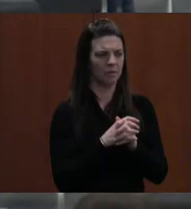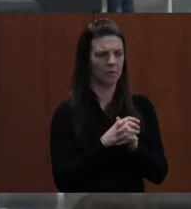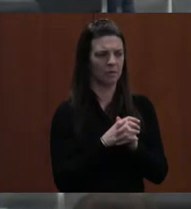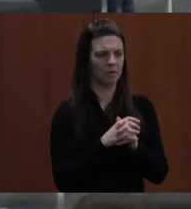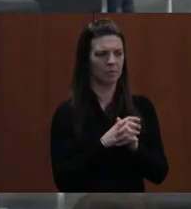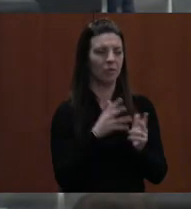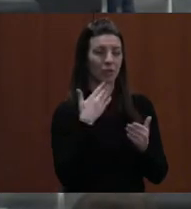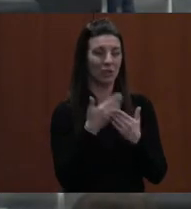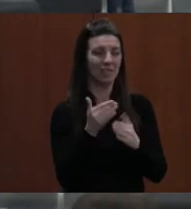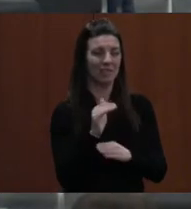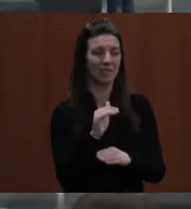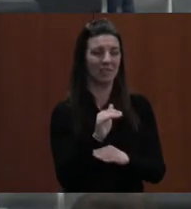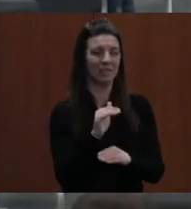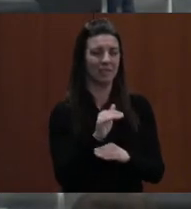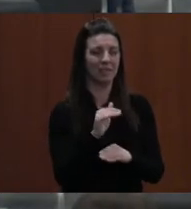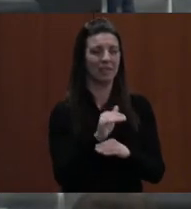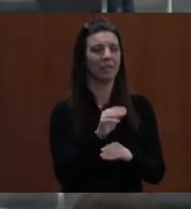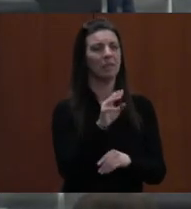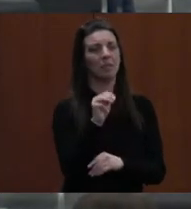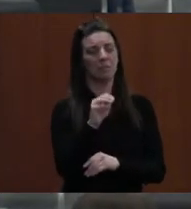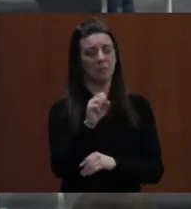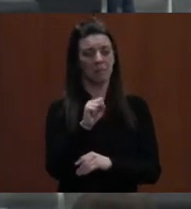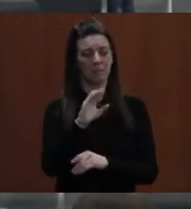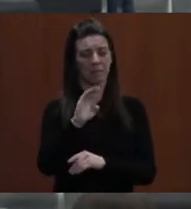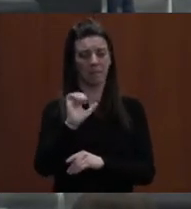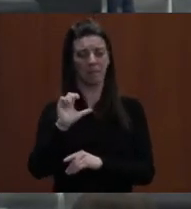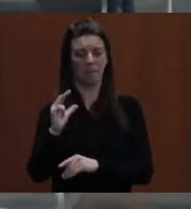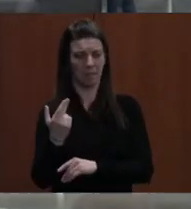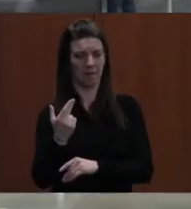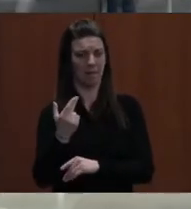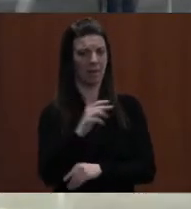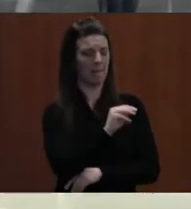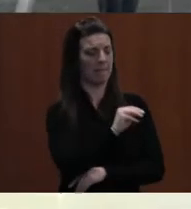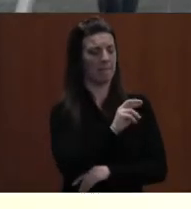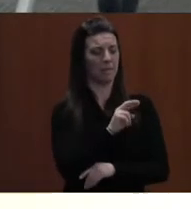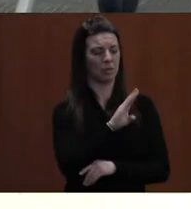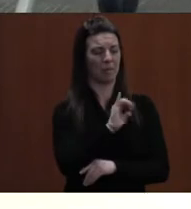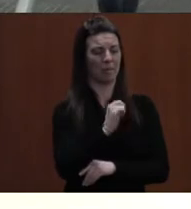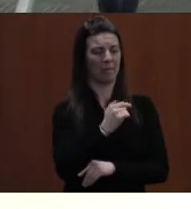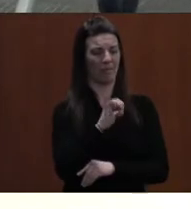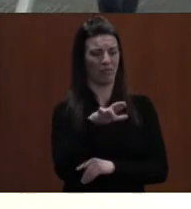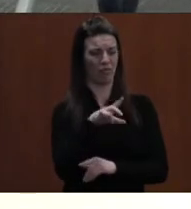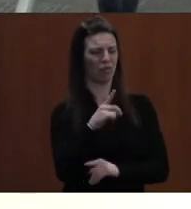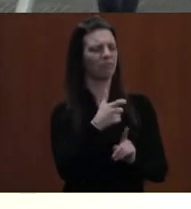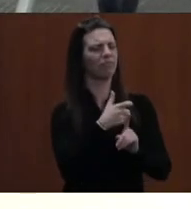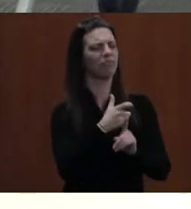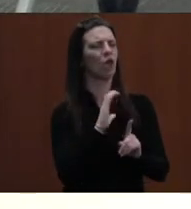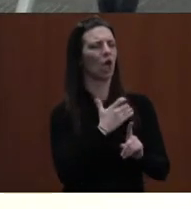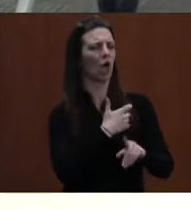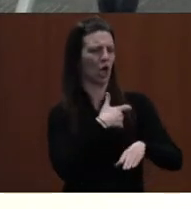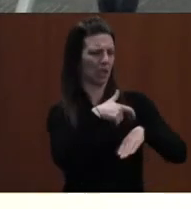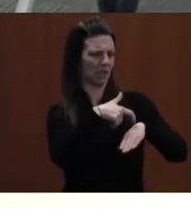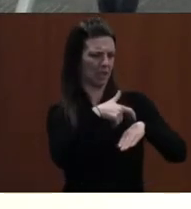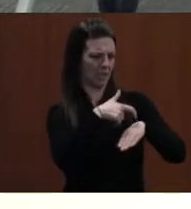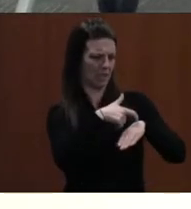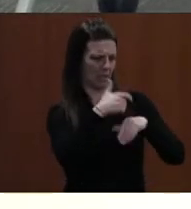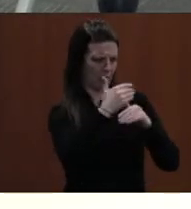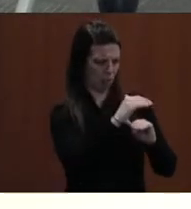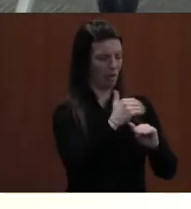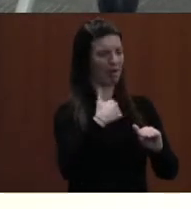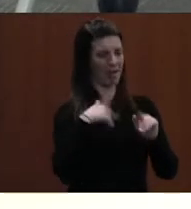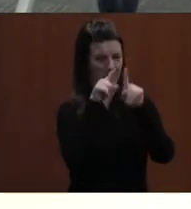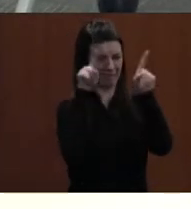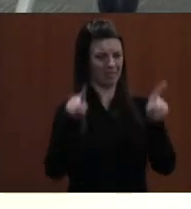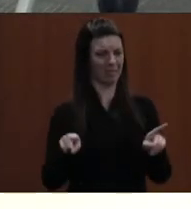Good evening. Ms. Bach, Mr. Bickford is our timer and he has some signs, five